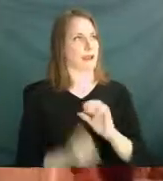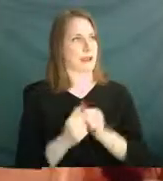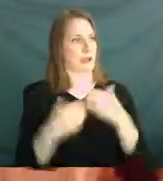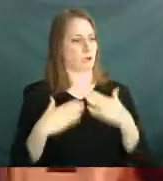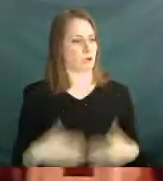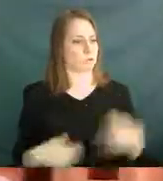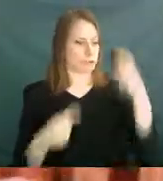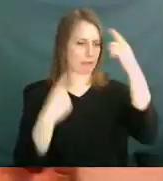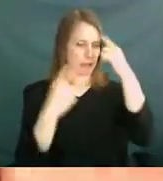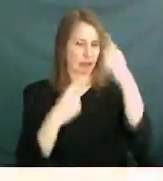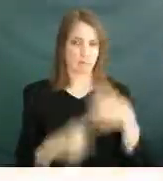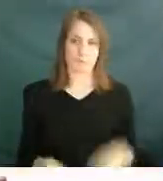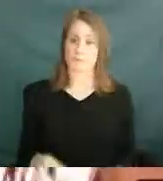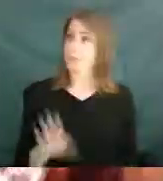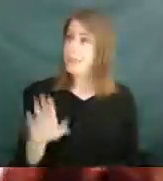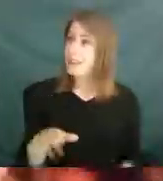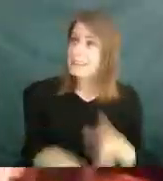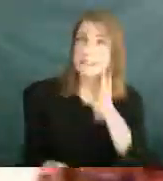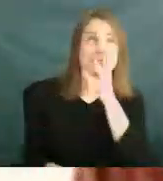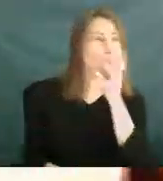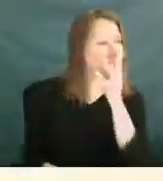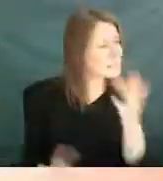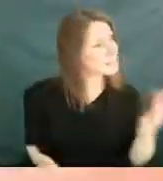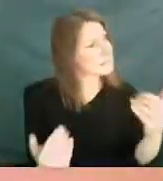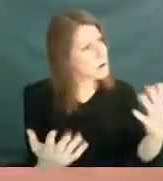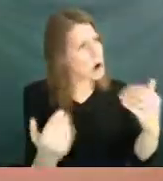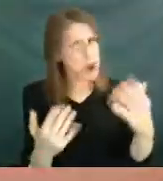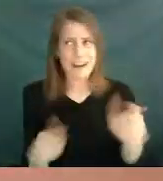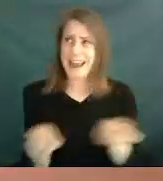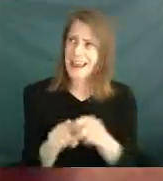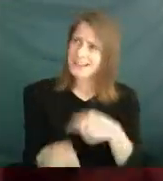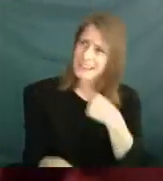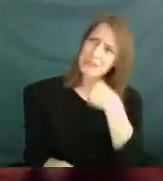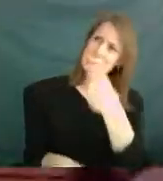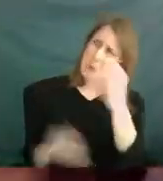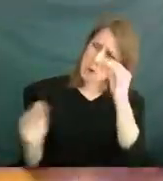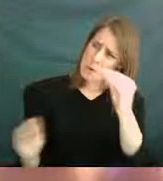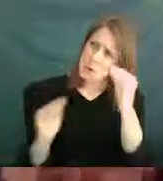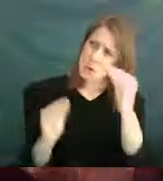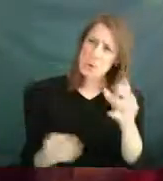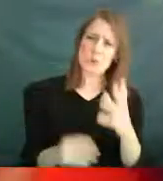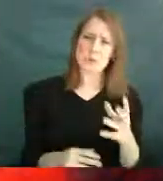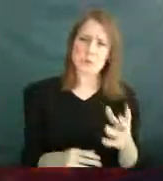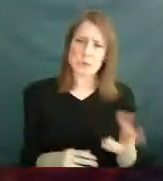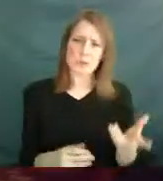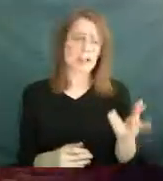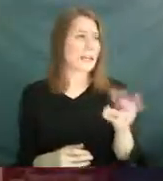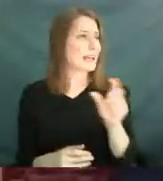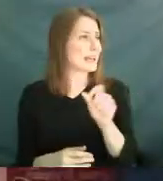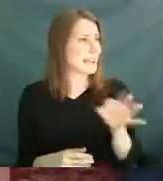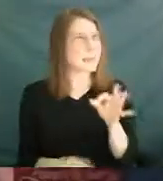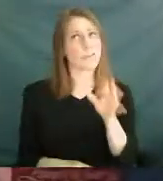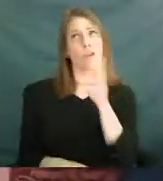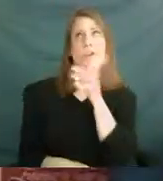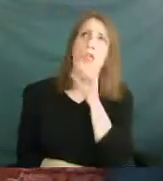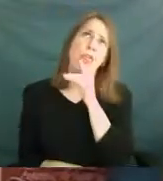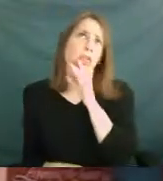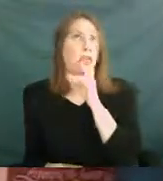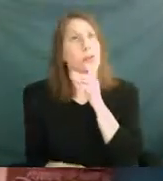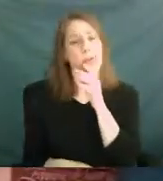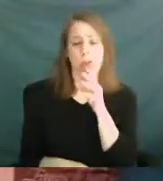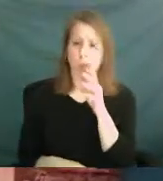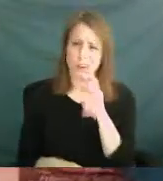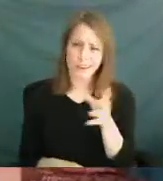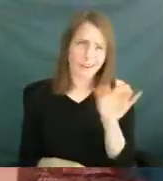Speak the speech, I pray you, as I pronounce it to you. Tripping me on the tongue. But if you mouth it, as many of your players do,